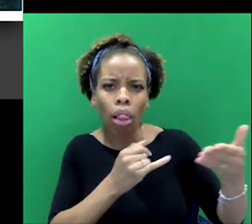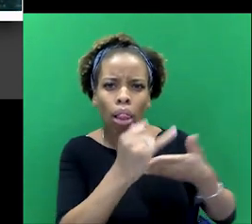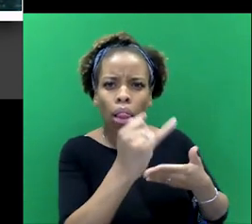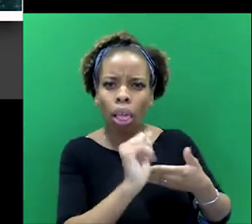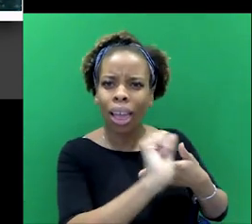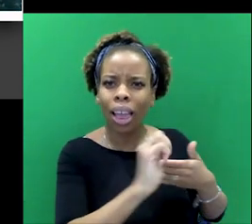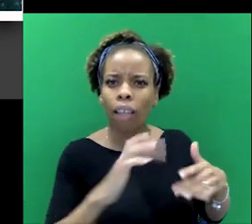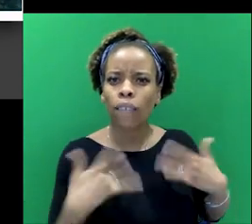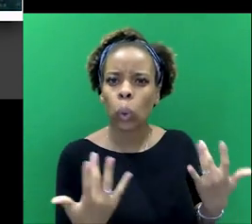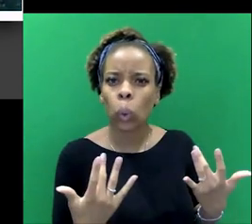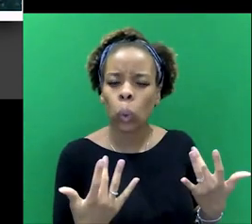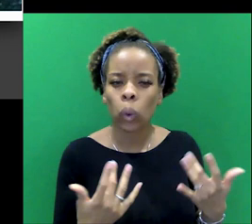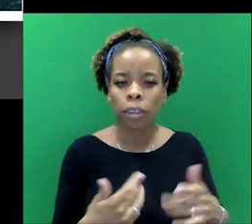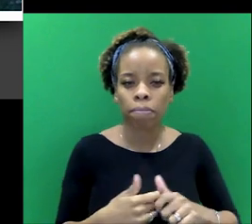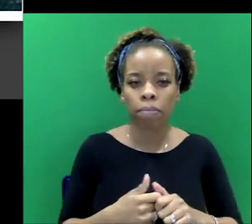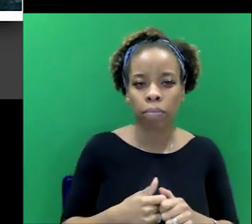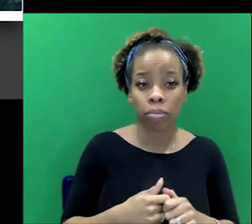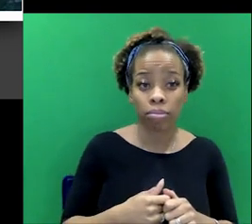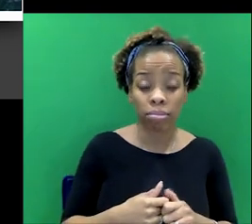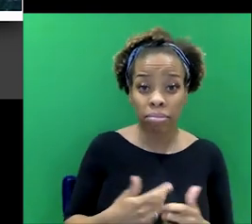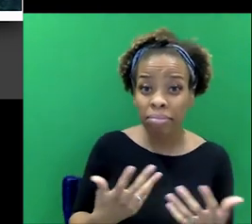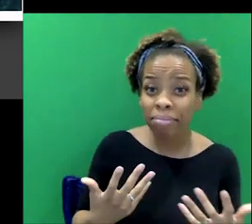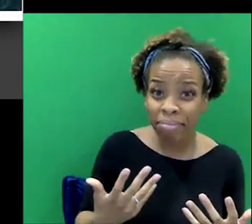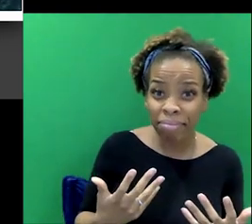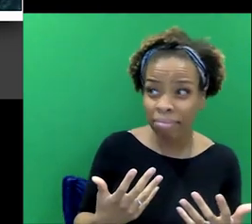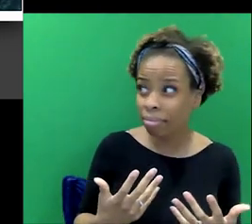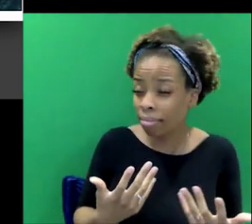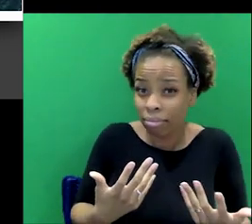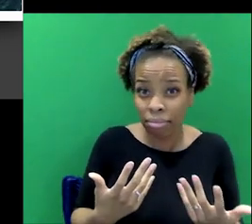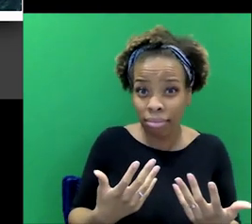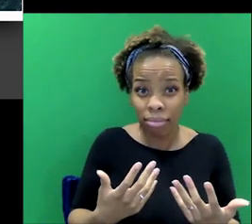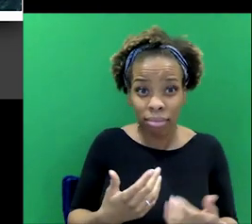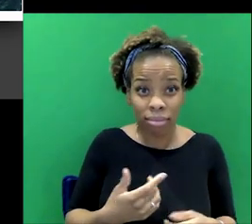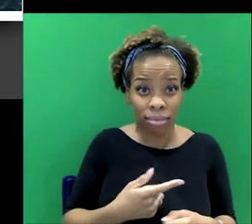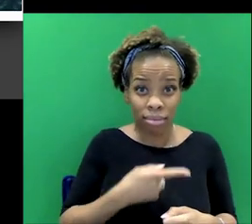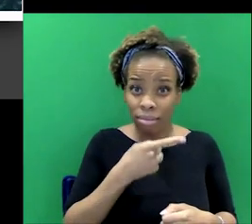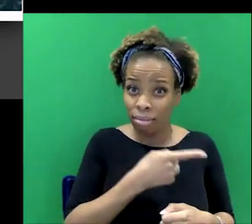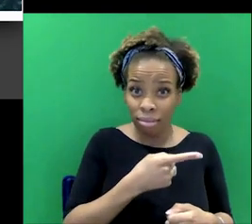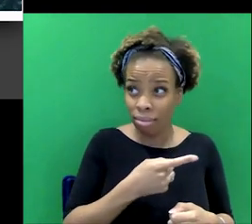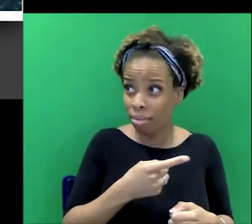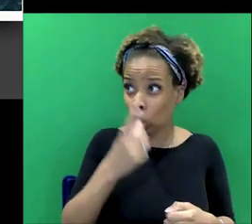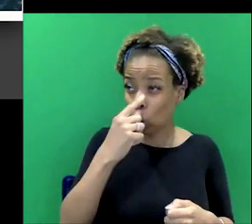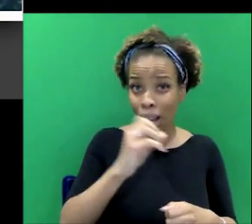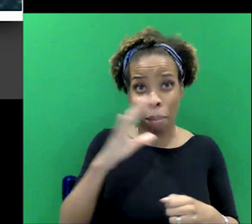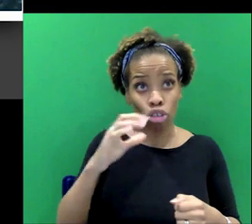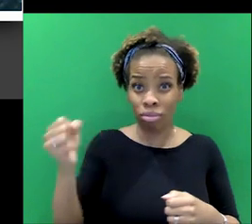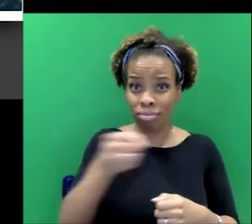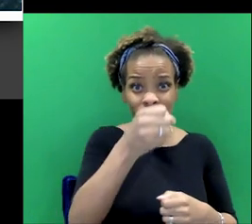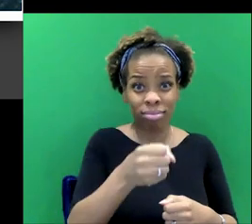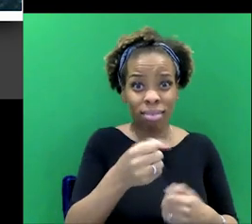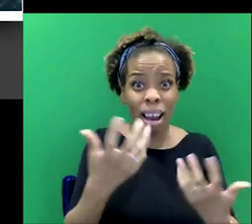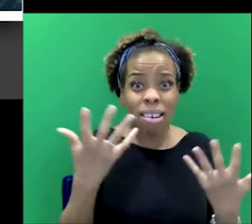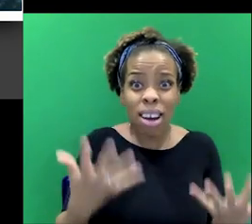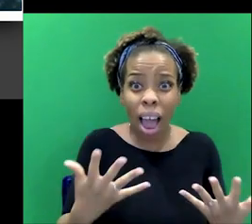Well, he's, he's somebody you can, you can see now, you know, he's troubled, he's brooding, he's often depressed, he's doing